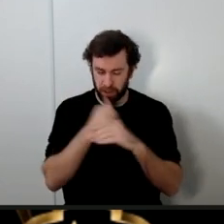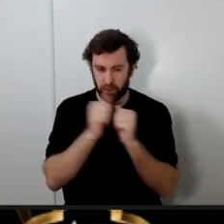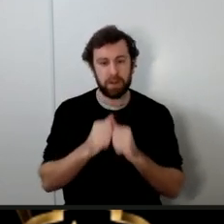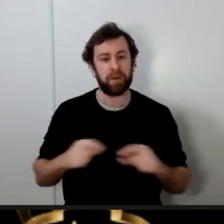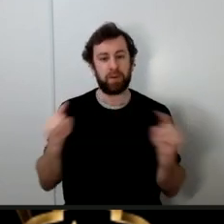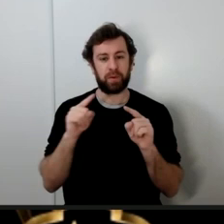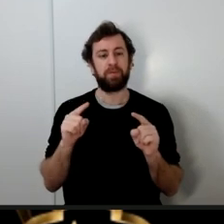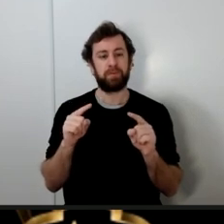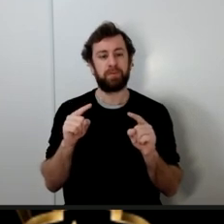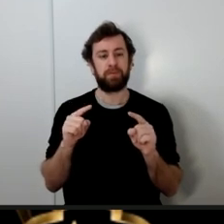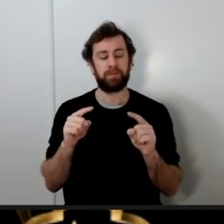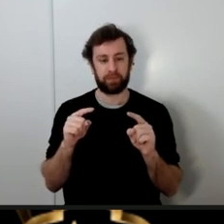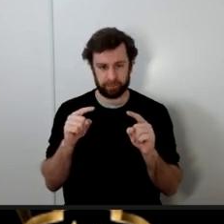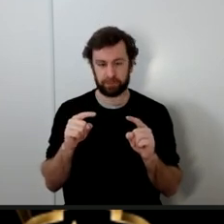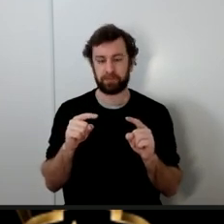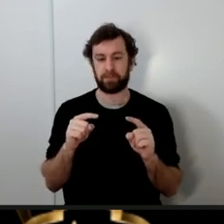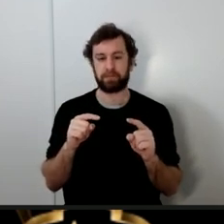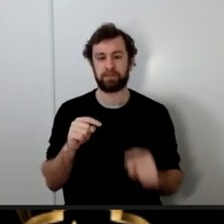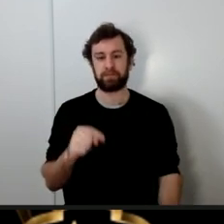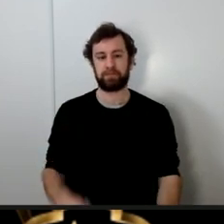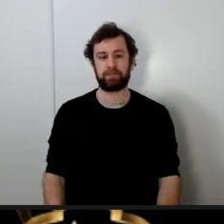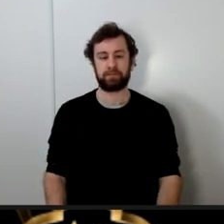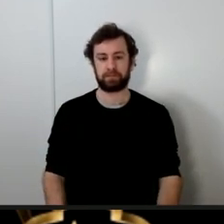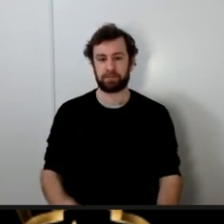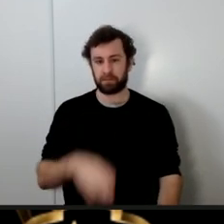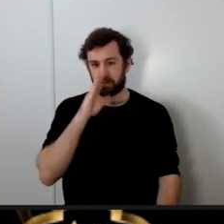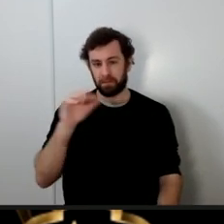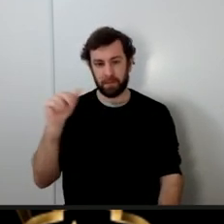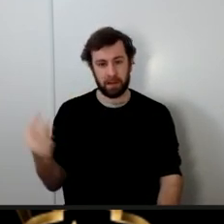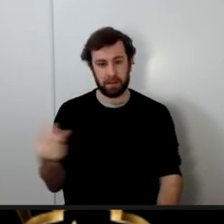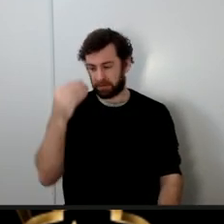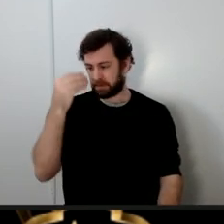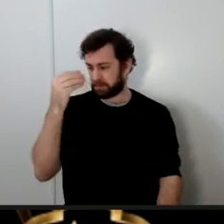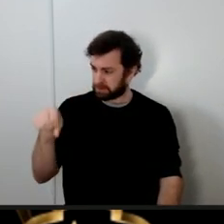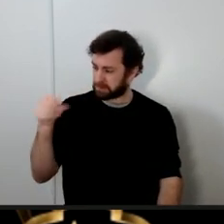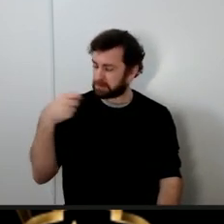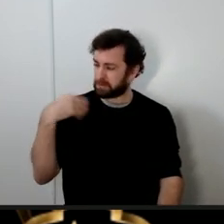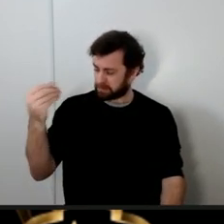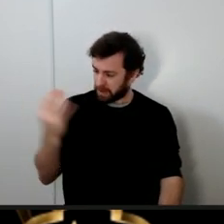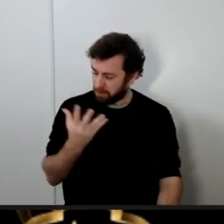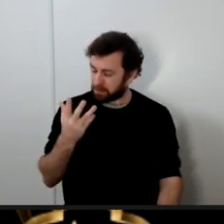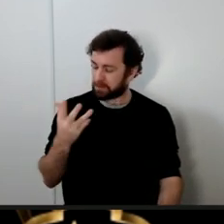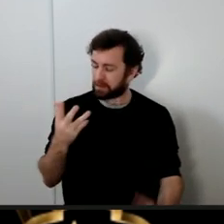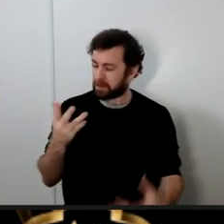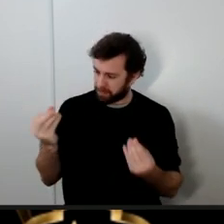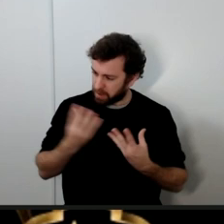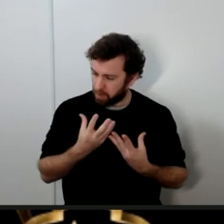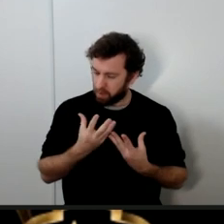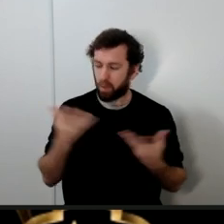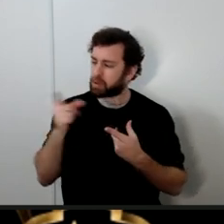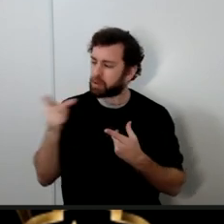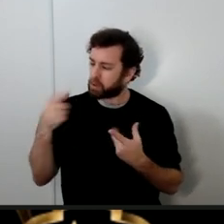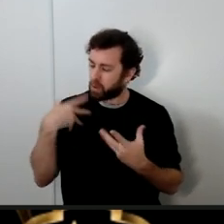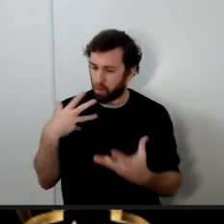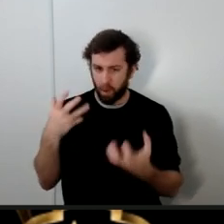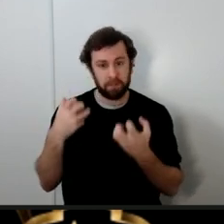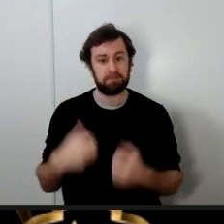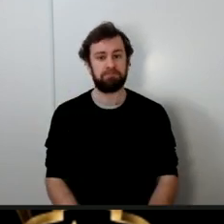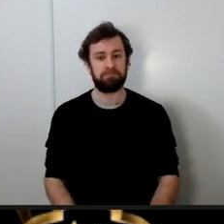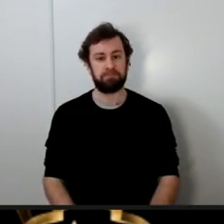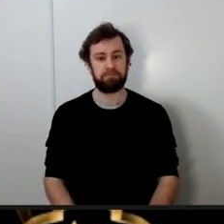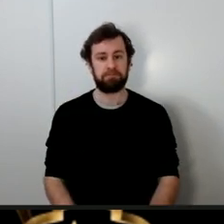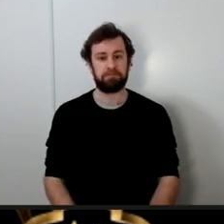Imam says yes Fatima tell me what is it that you want first of all she tells him oh Ali